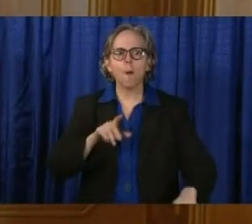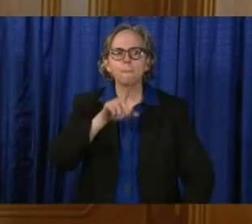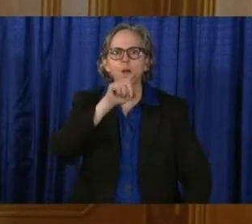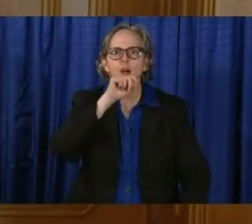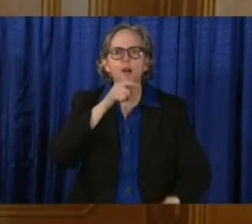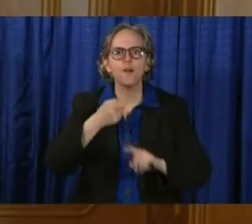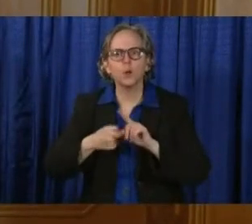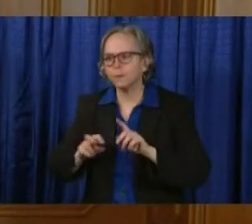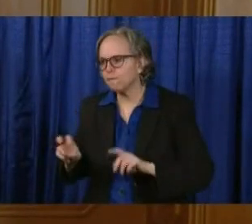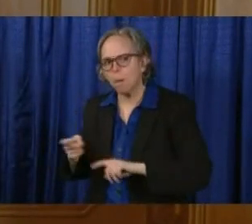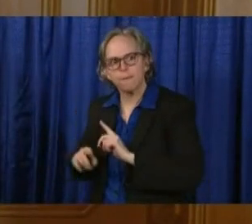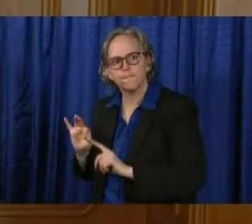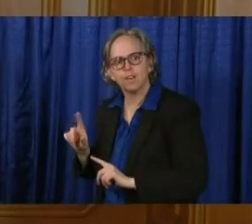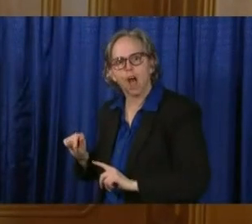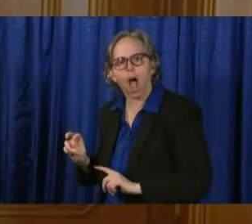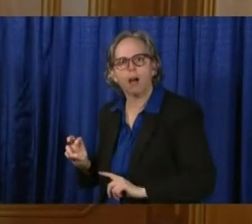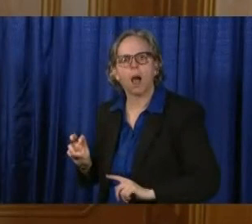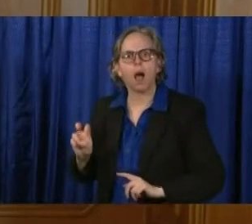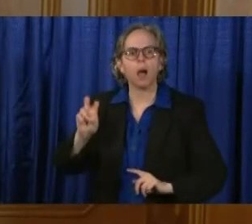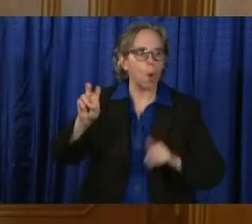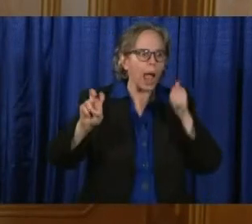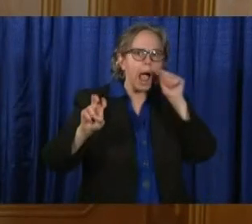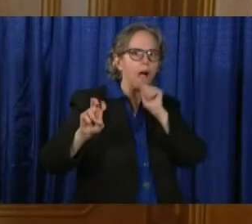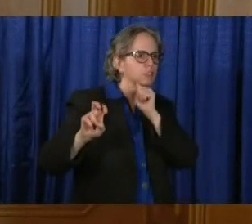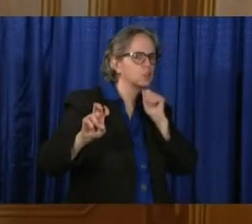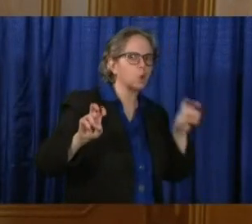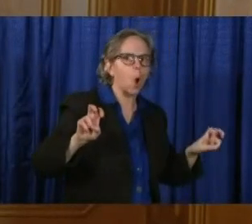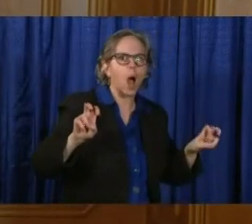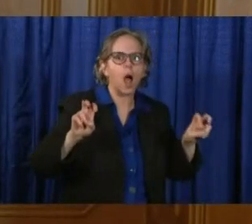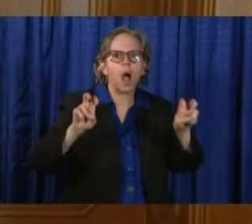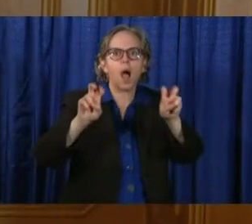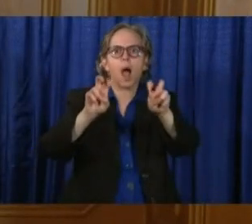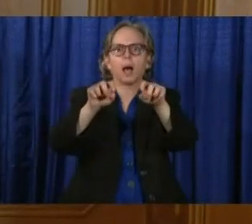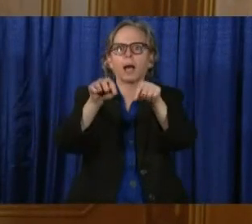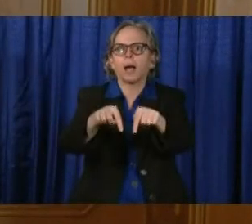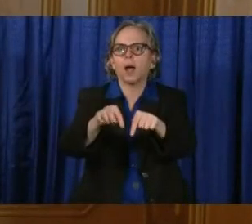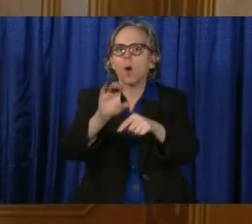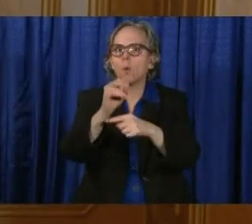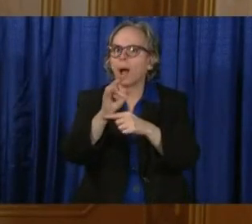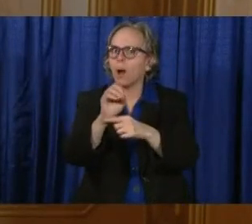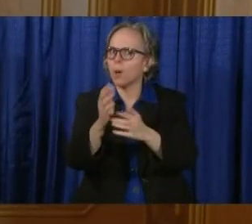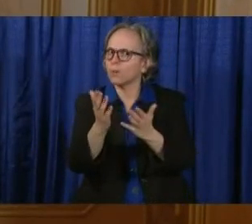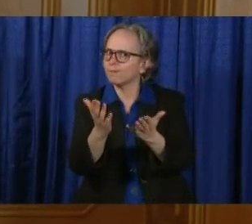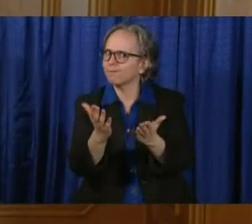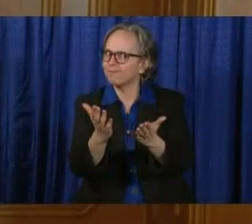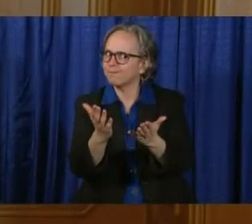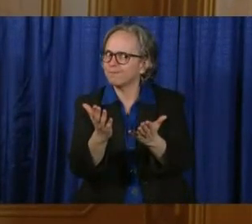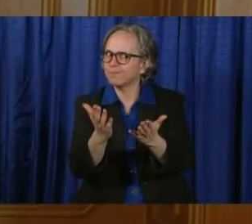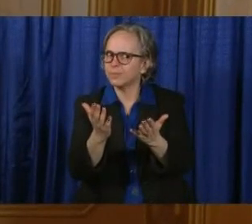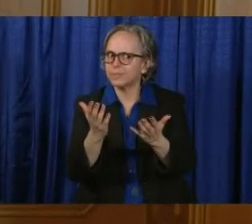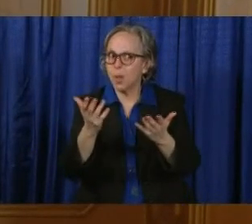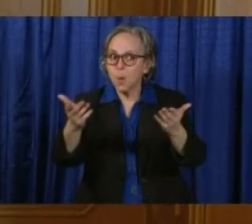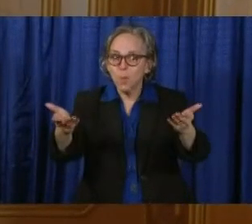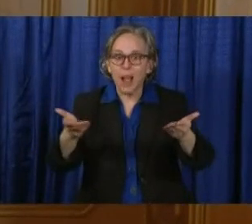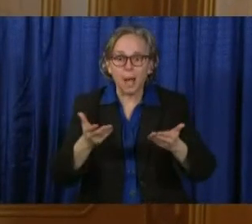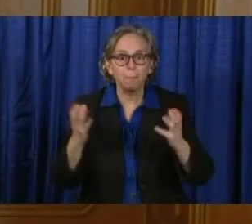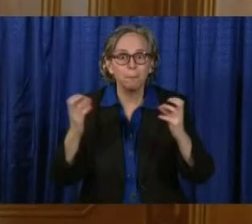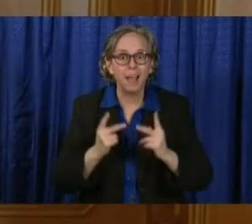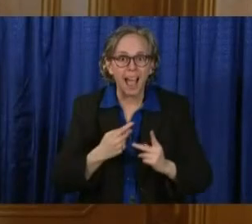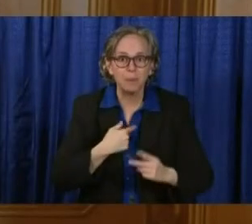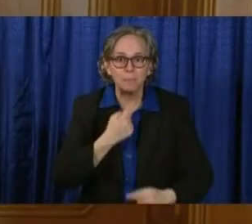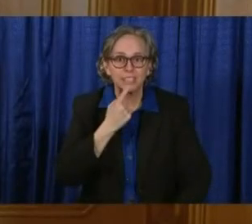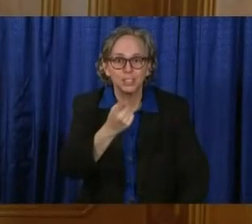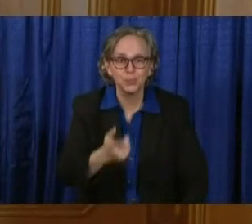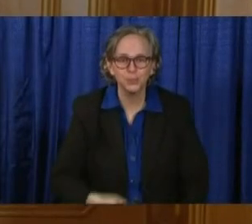Arizona, primarily Florida, I guess, coming back to Ohio. First of all, we welcome you back. We want you to come back,